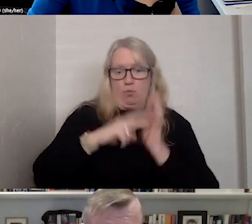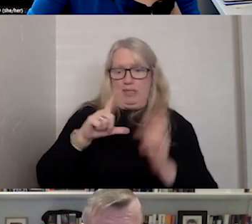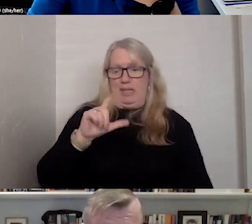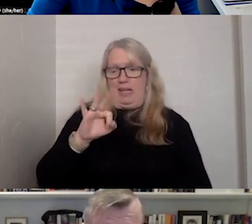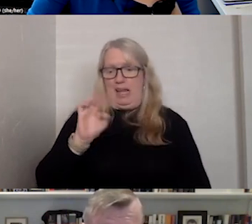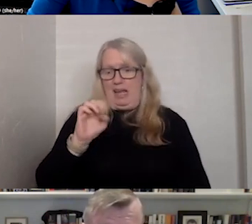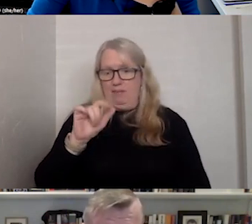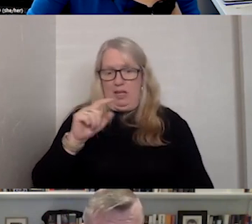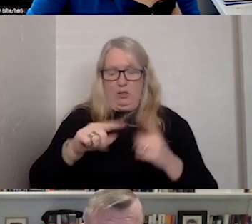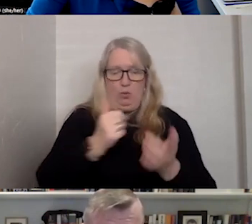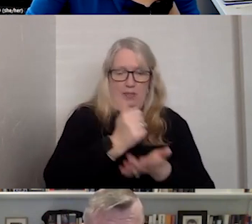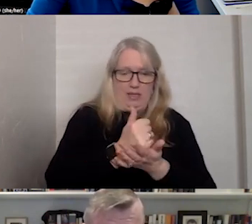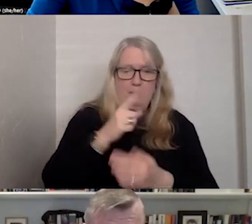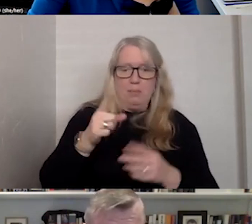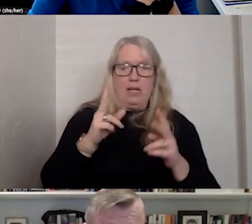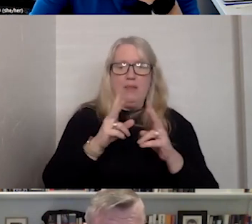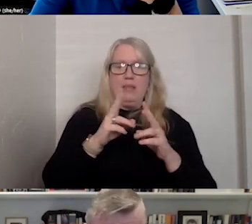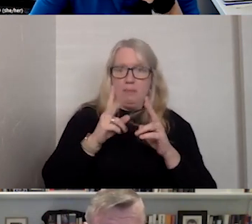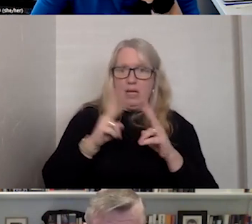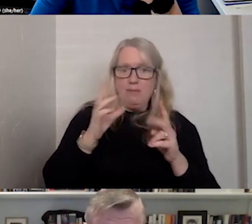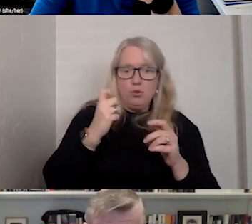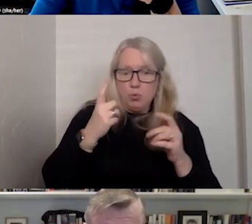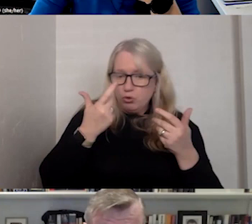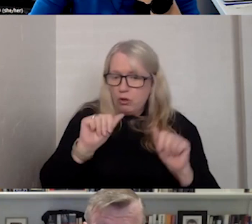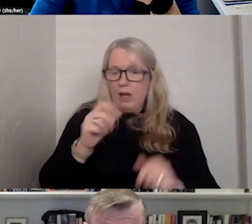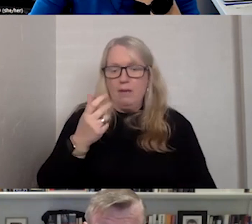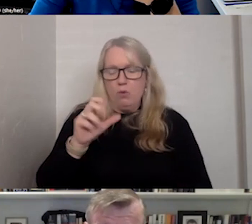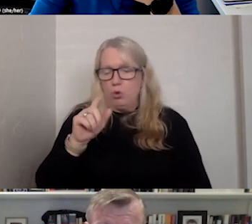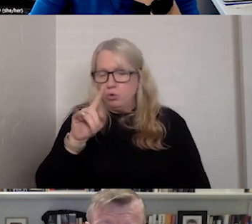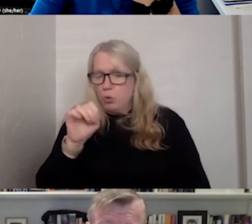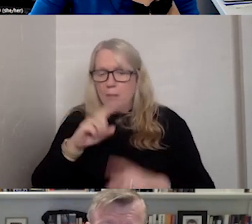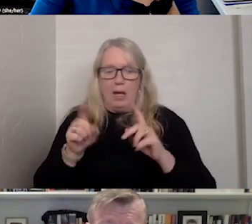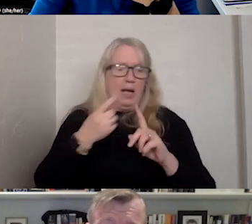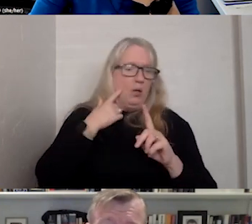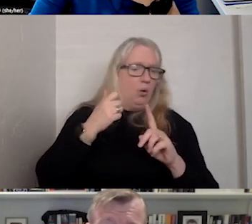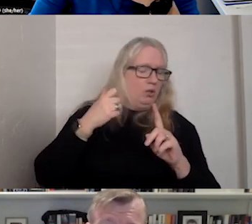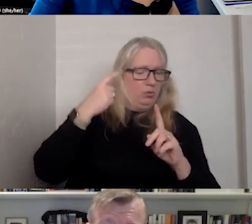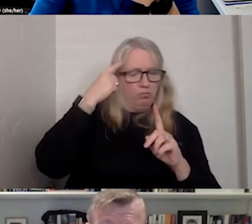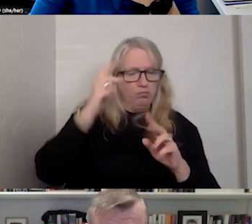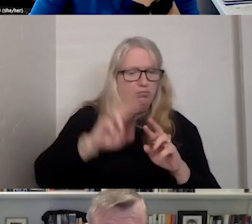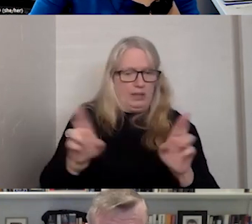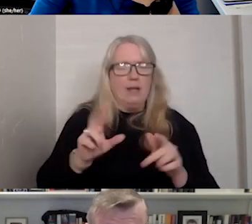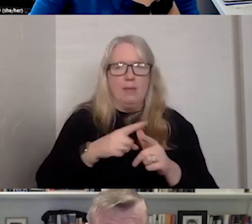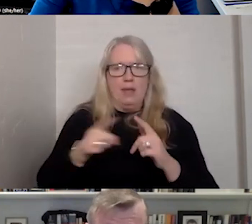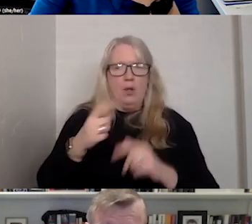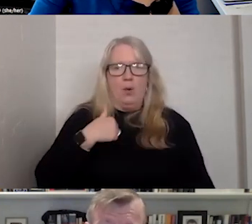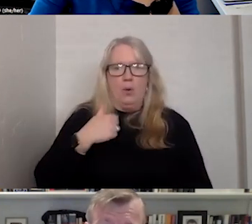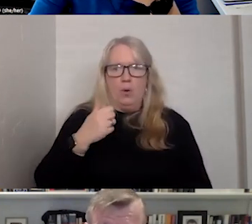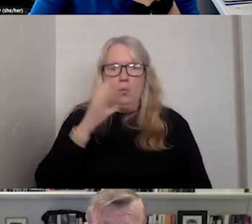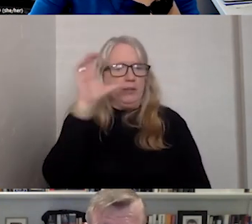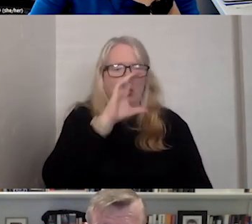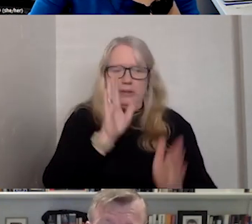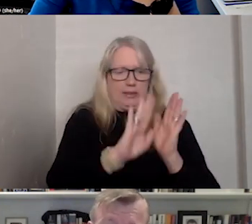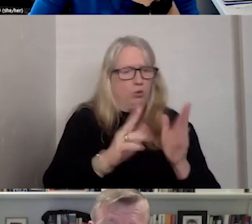make the assessment that you are at a very high risk of suicide or you'll tell us you've commenced the act of suicide, we don't seek your commission.